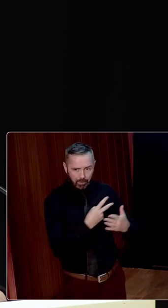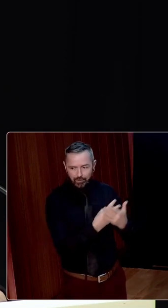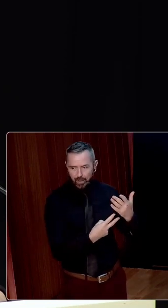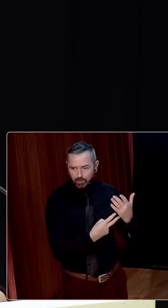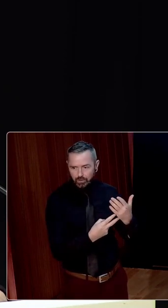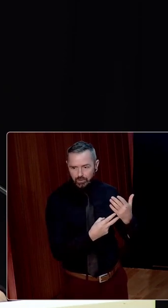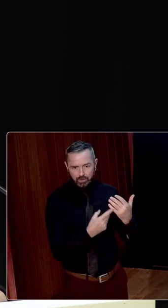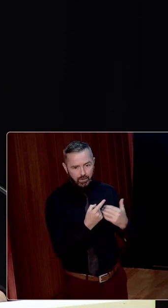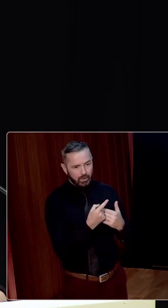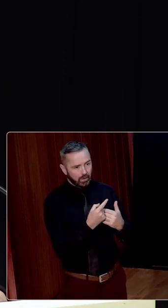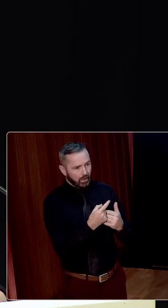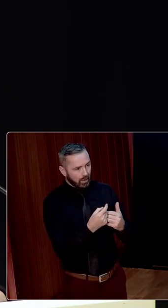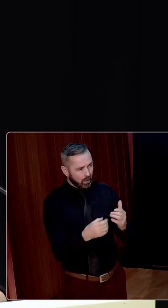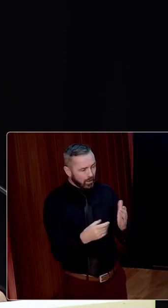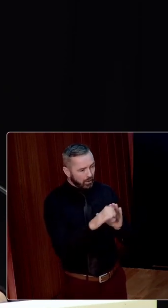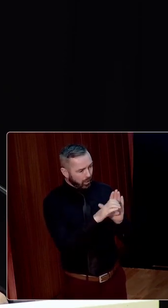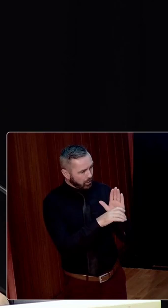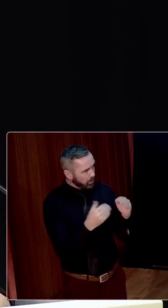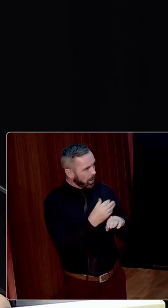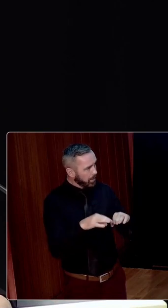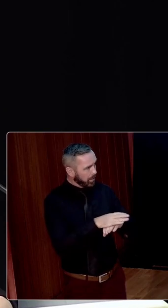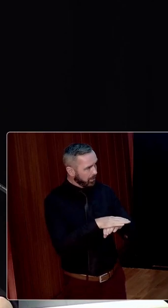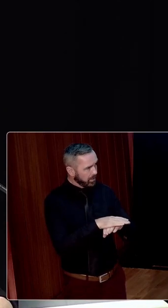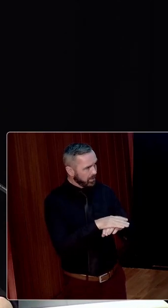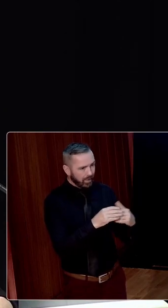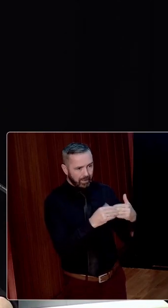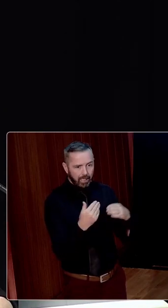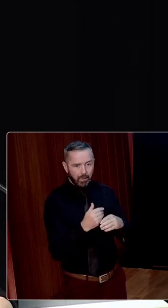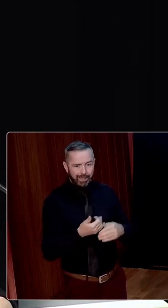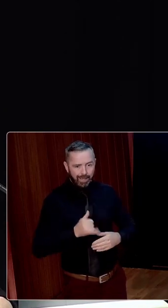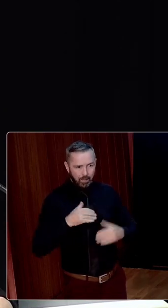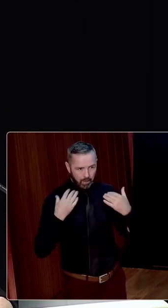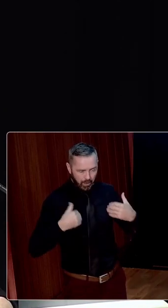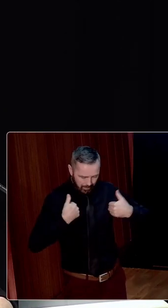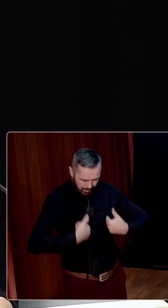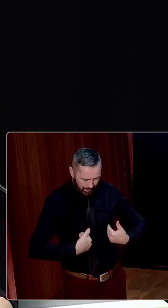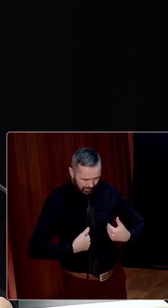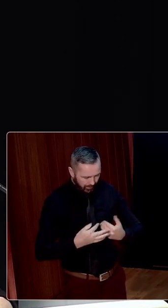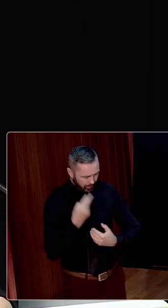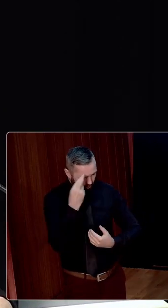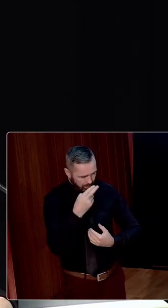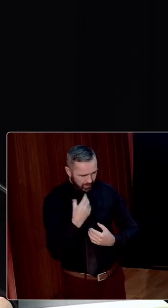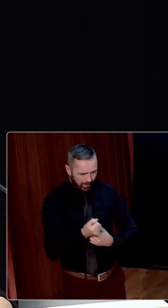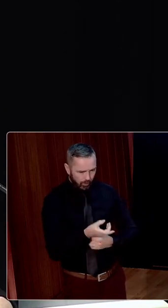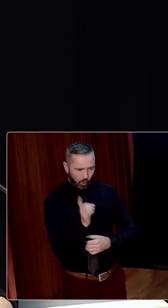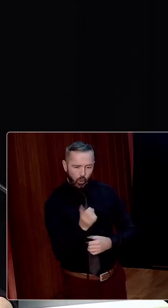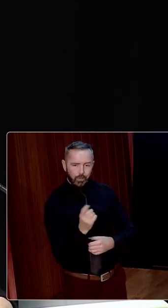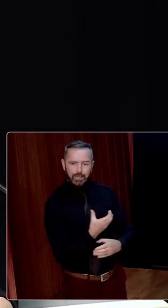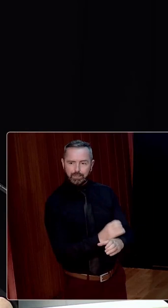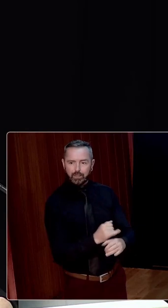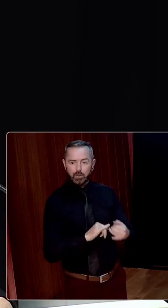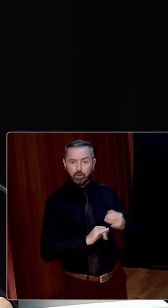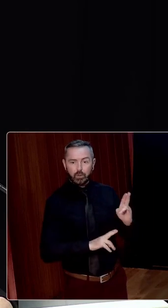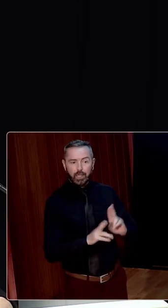One that was constituted by marriage, headed by an able-bodied working man for the purposes of begetting, obedient children who